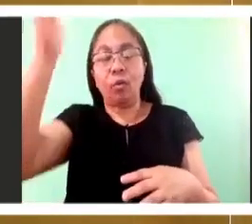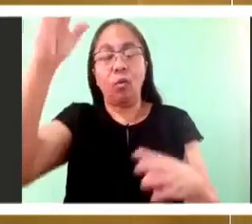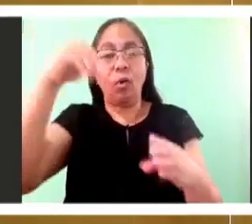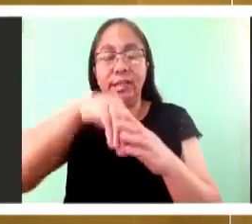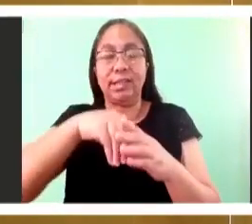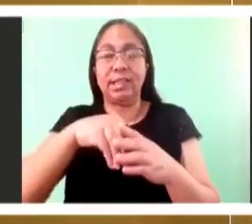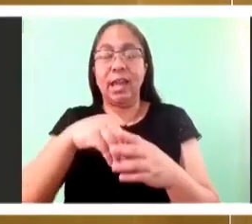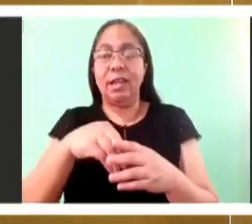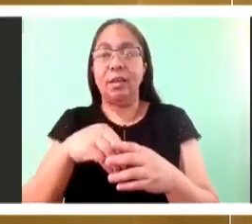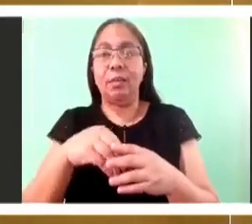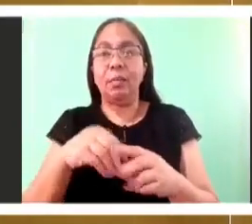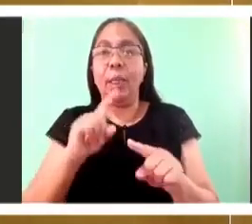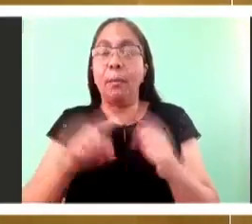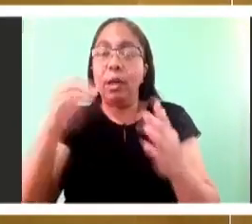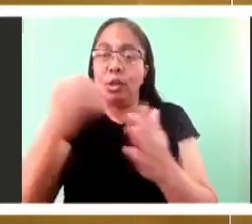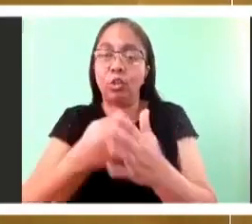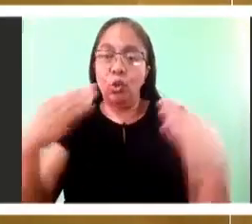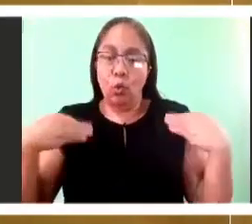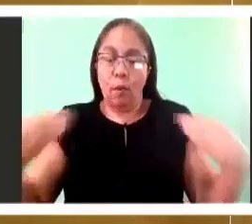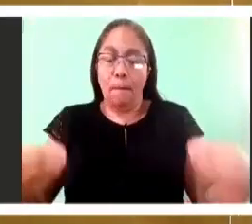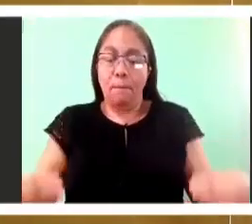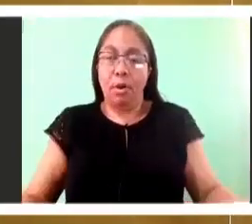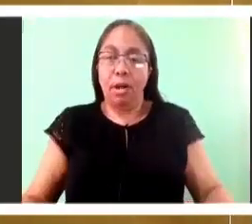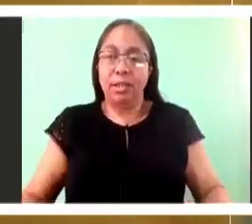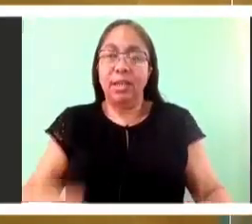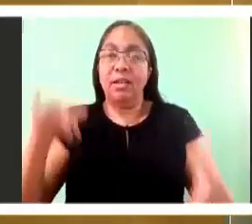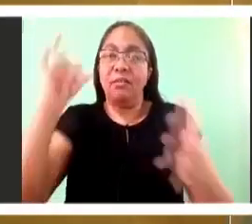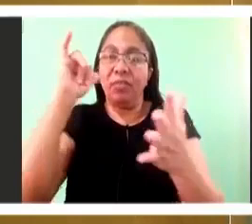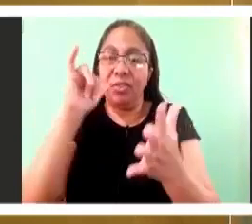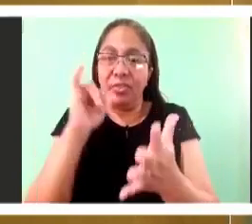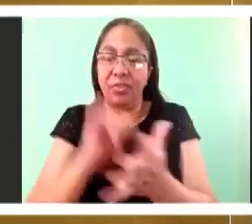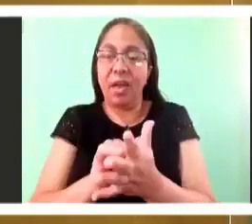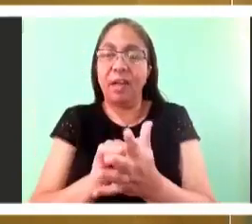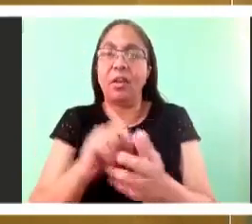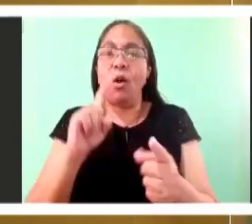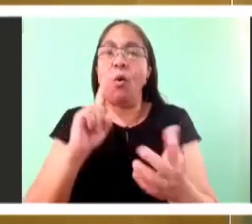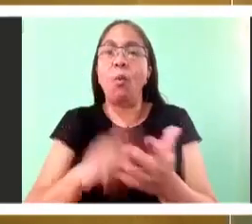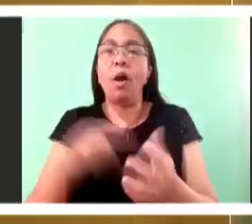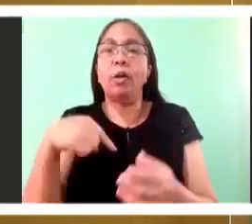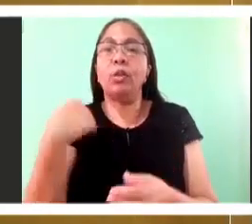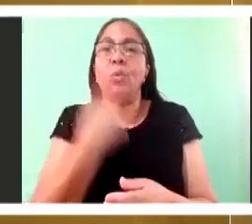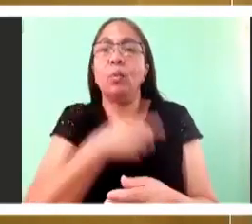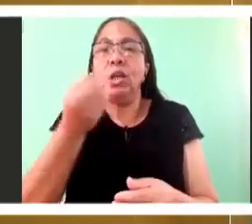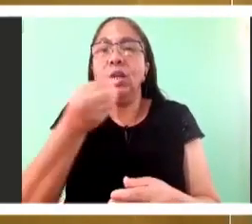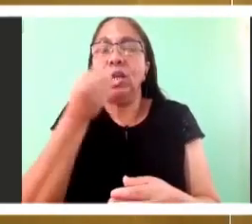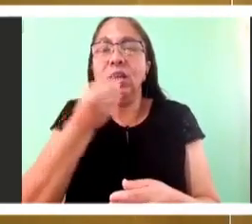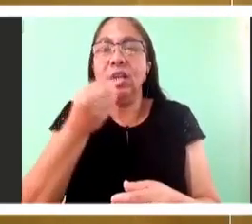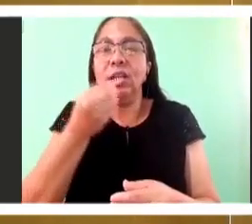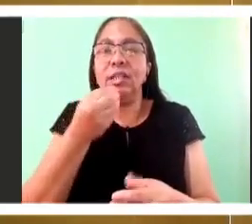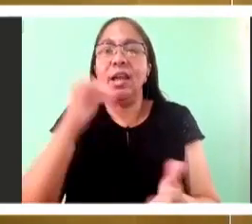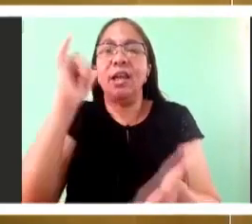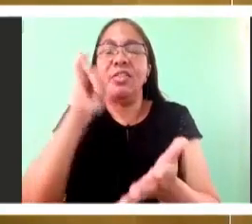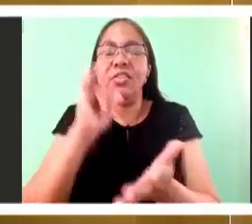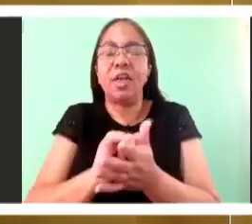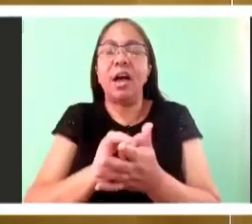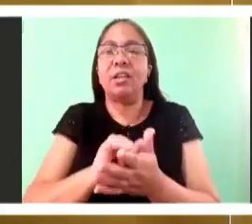from. What we're eating and drinking in the Eucharist is not of the earthly body of Jesus Christ that